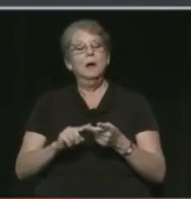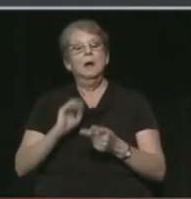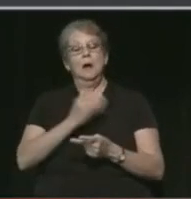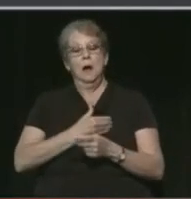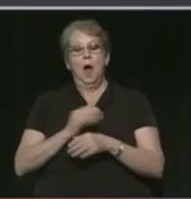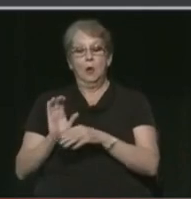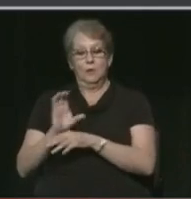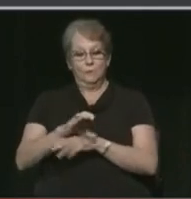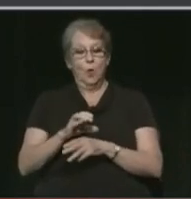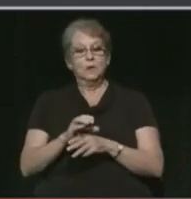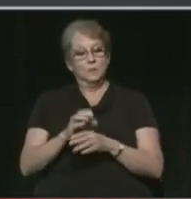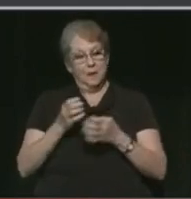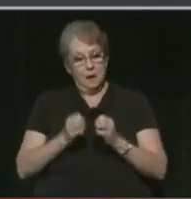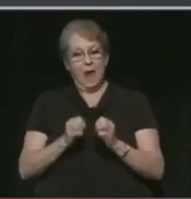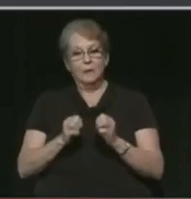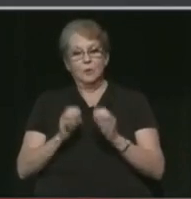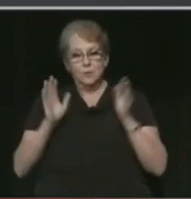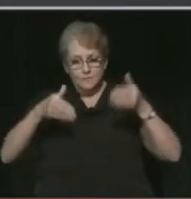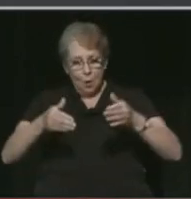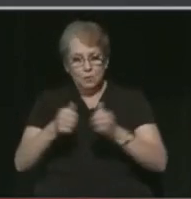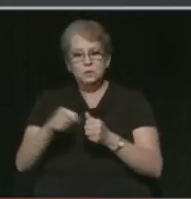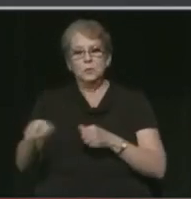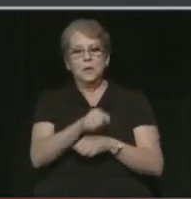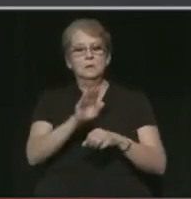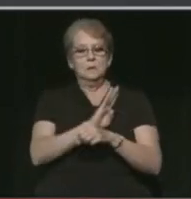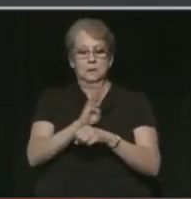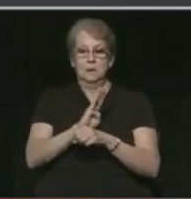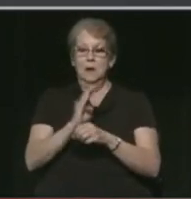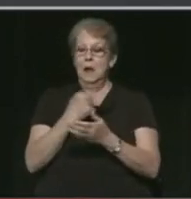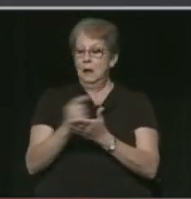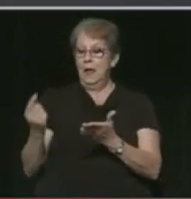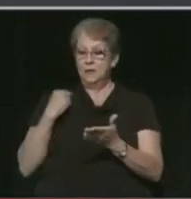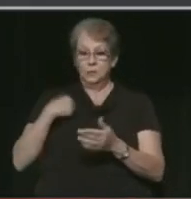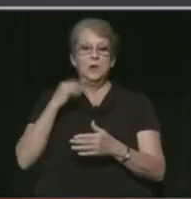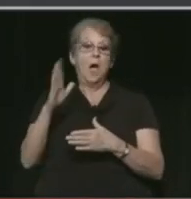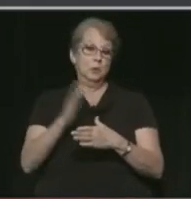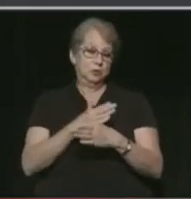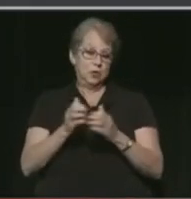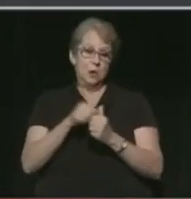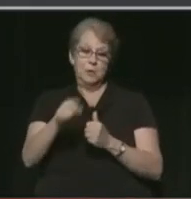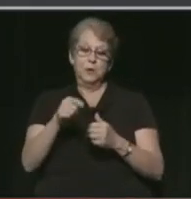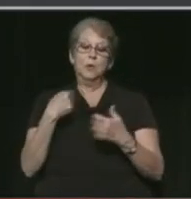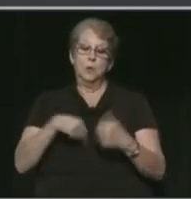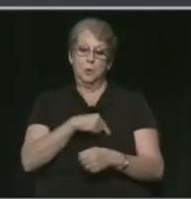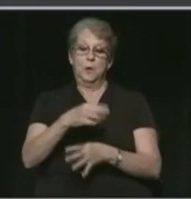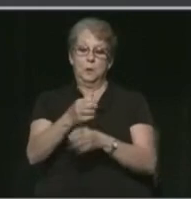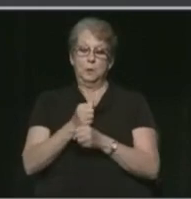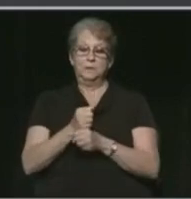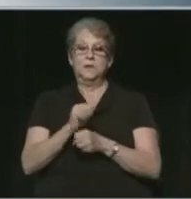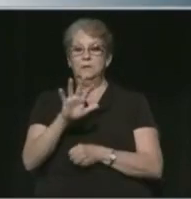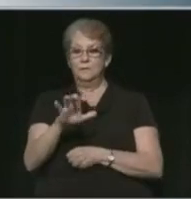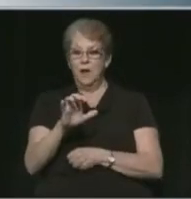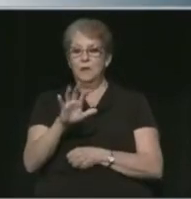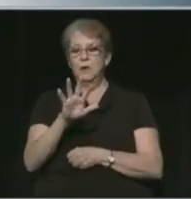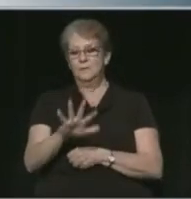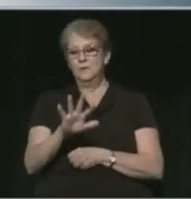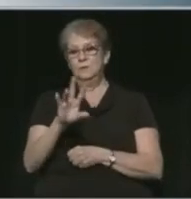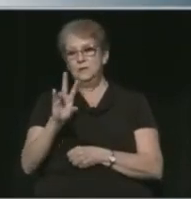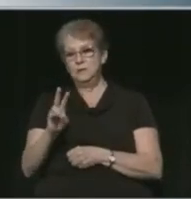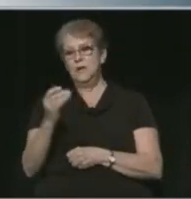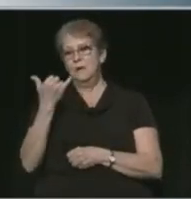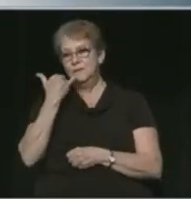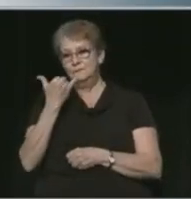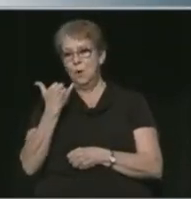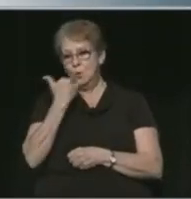enforcement efforts remain focused on businesses. Since last week, I will share with you that we've received 557